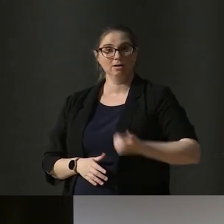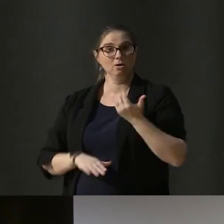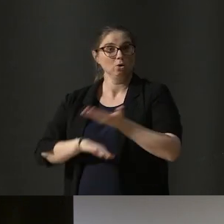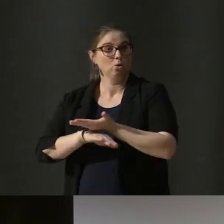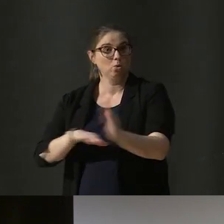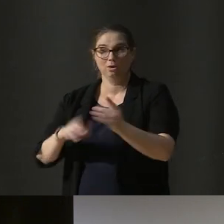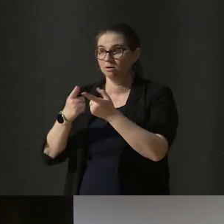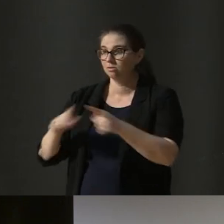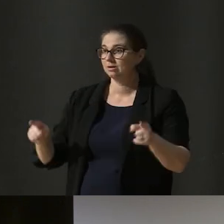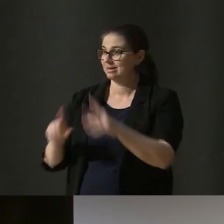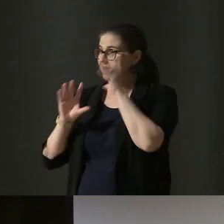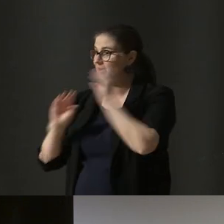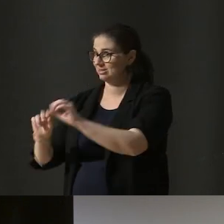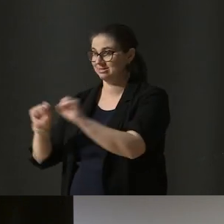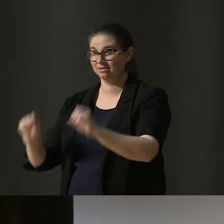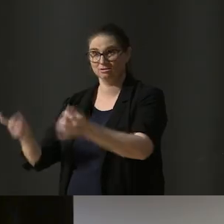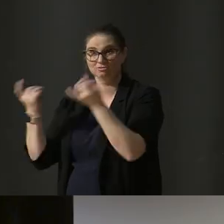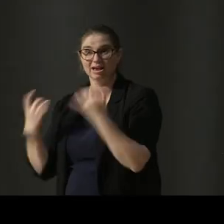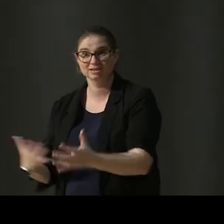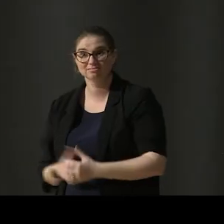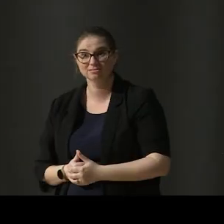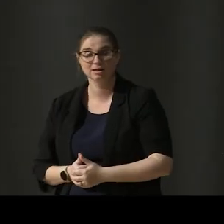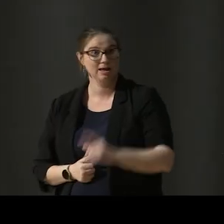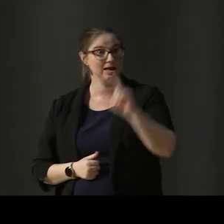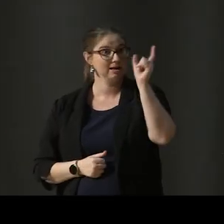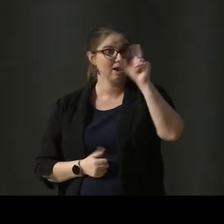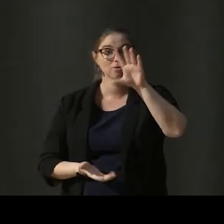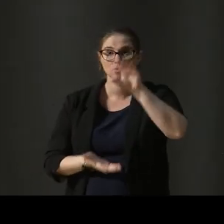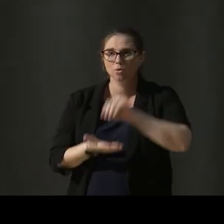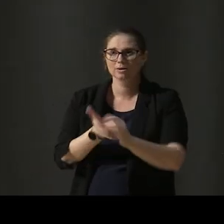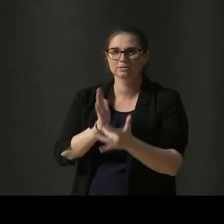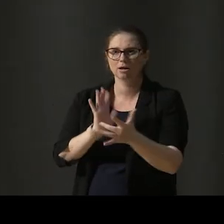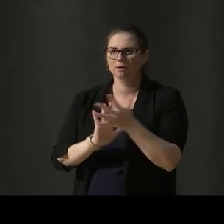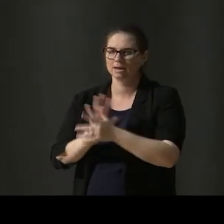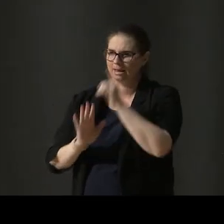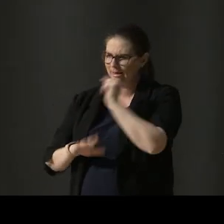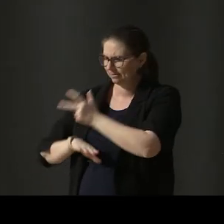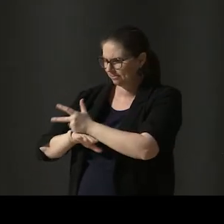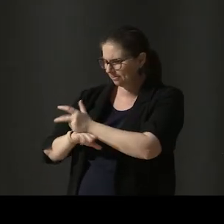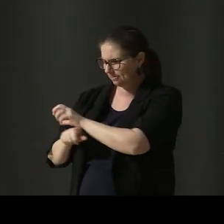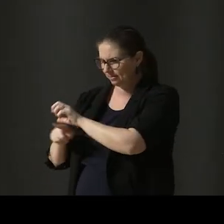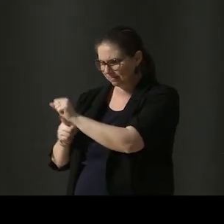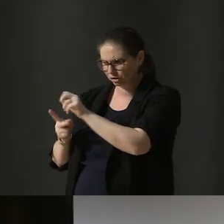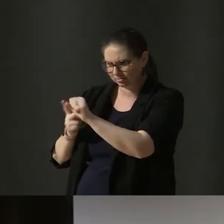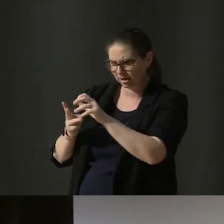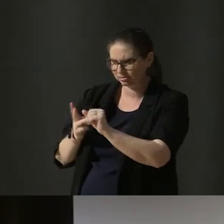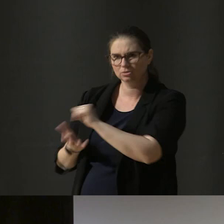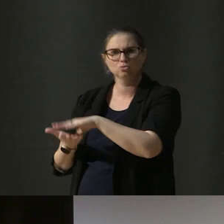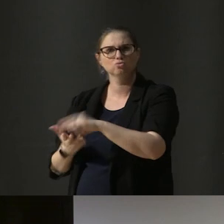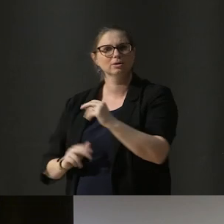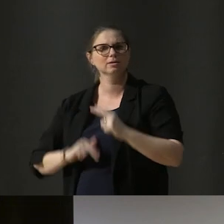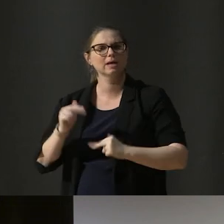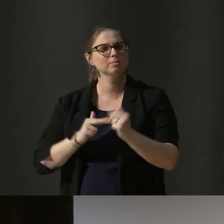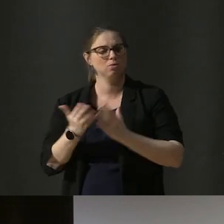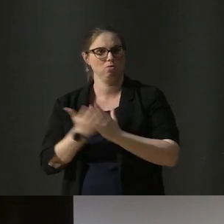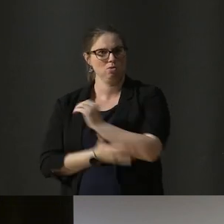here in front of us. Current recording technology allows us to capture student development at all stages of learning, creating a